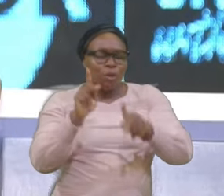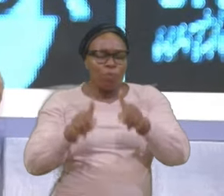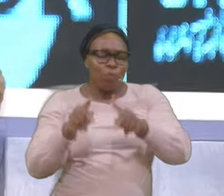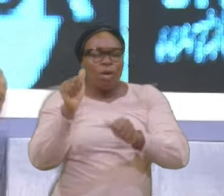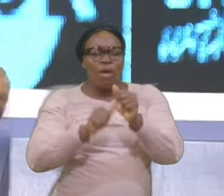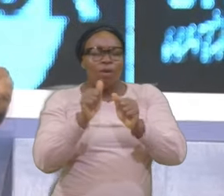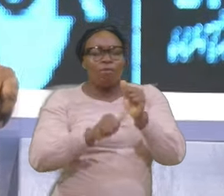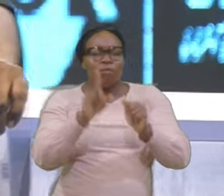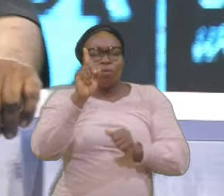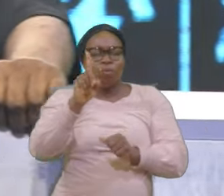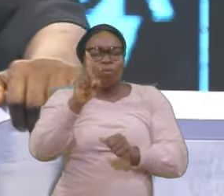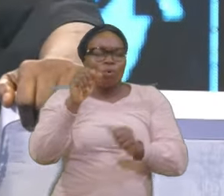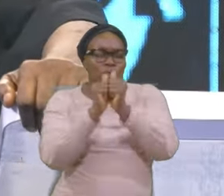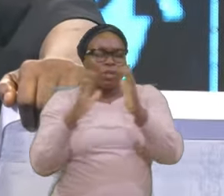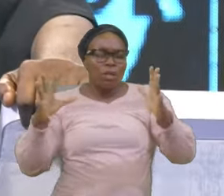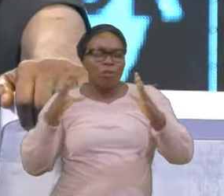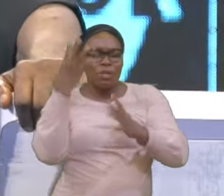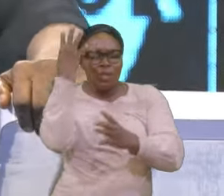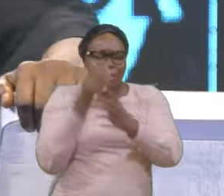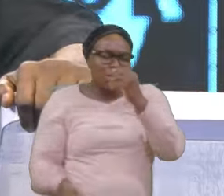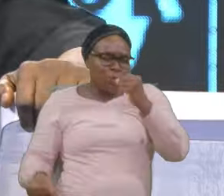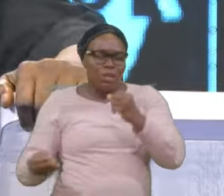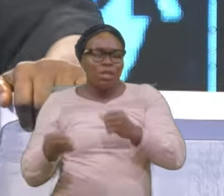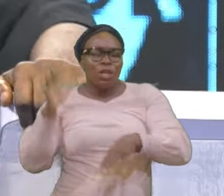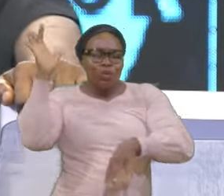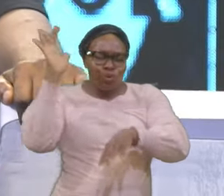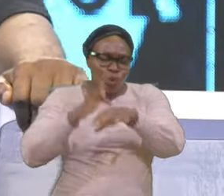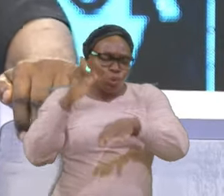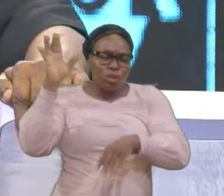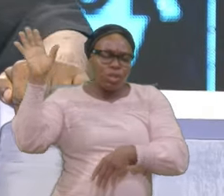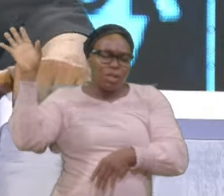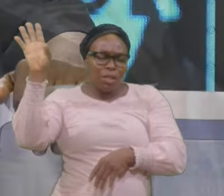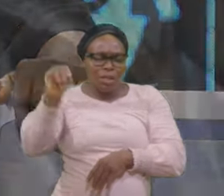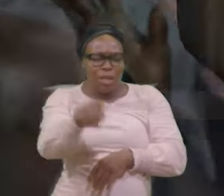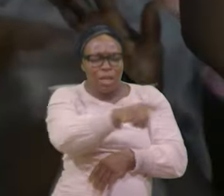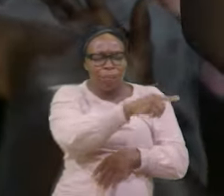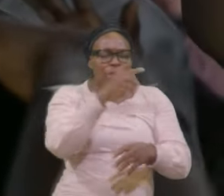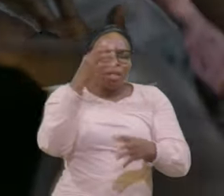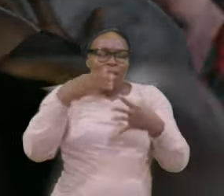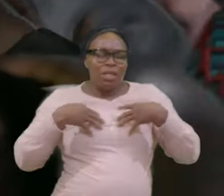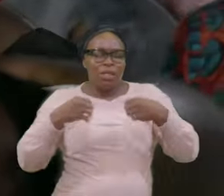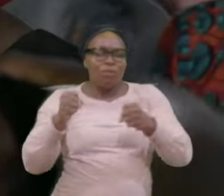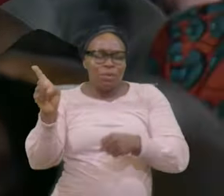Exception Touch Them Heal Them In Jesus Name